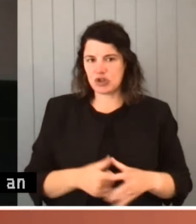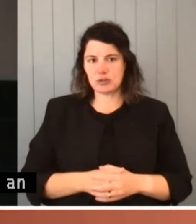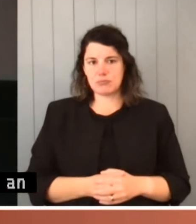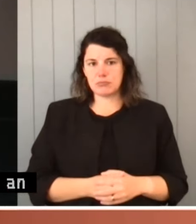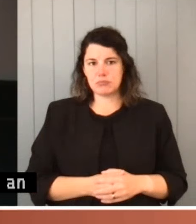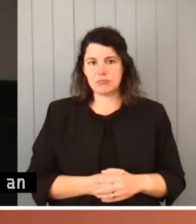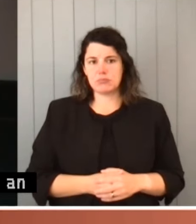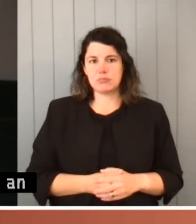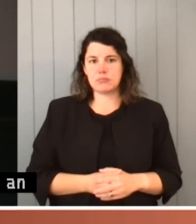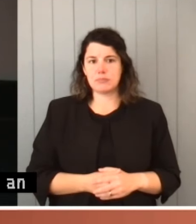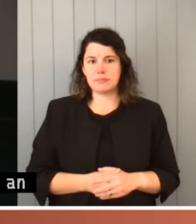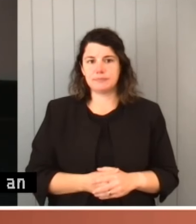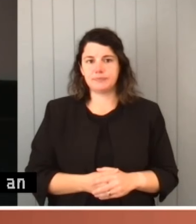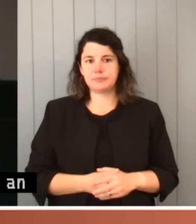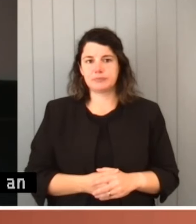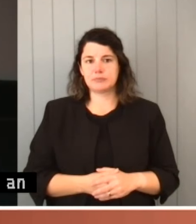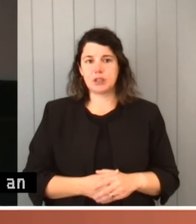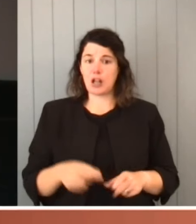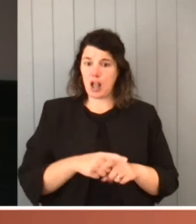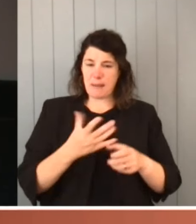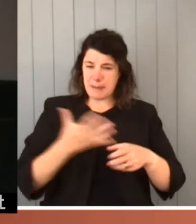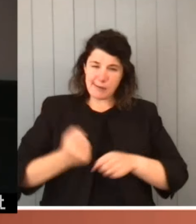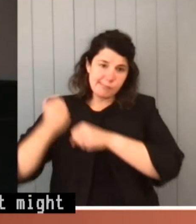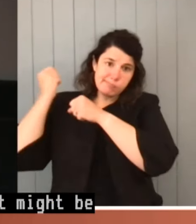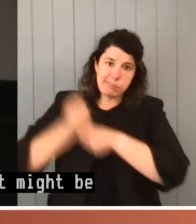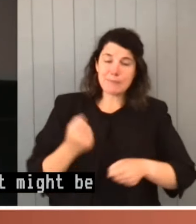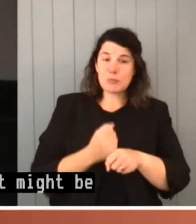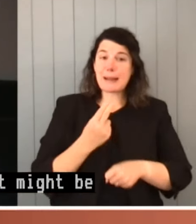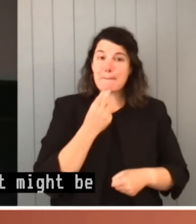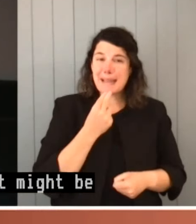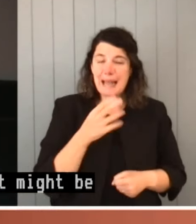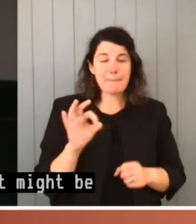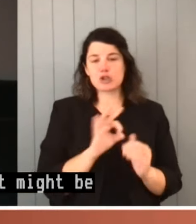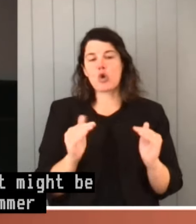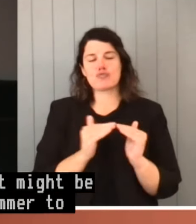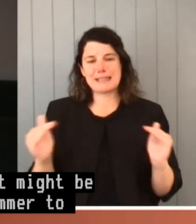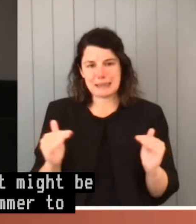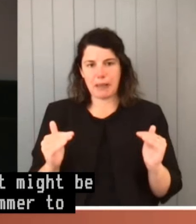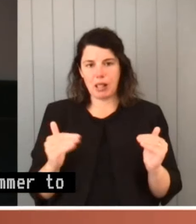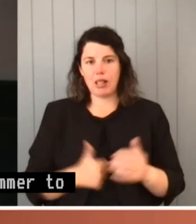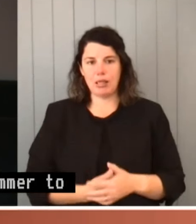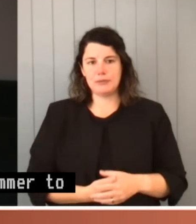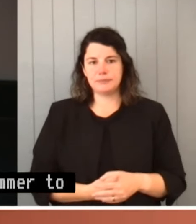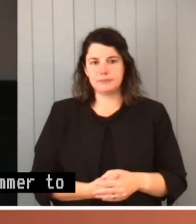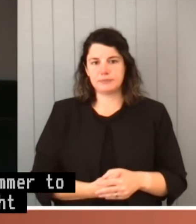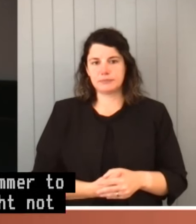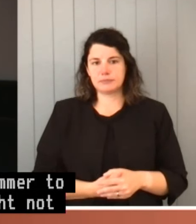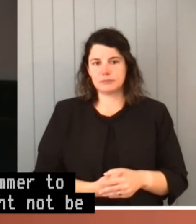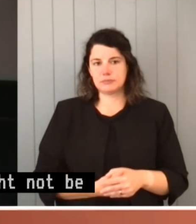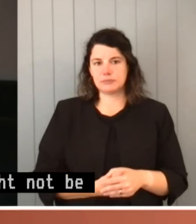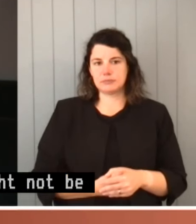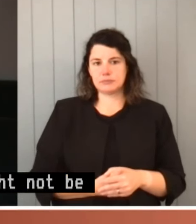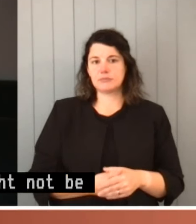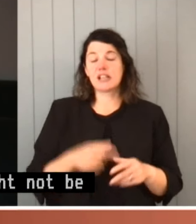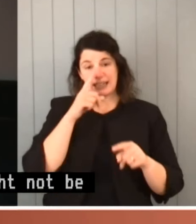sledgehammer to crack a peanut, but it might not be reasonable. And you can track that analogy through to administrative